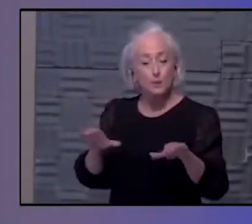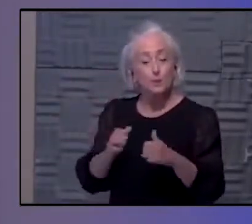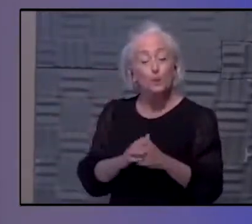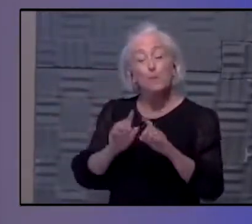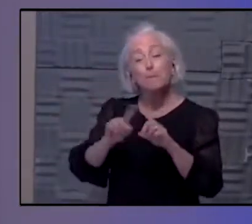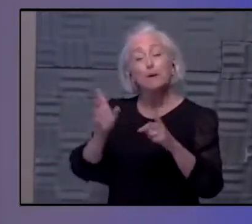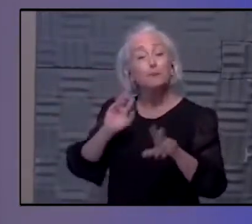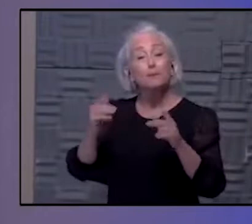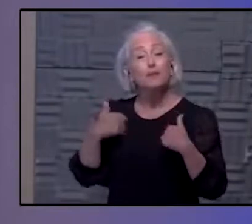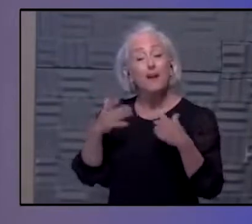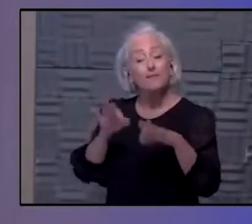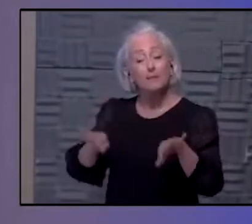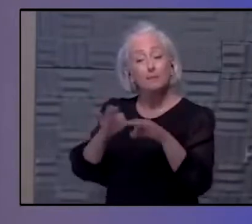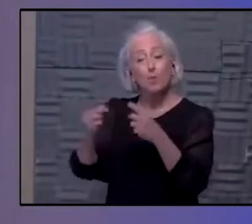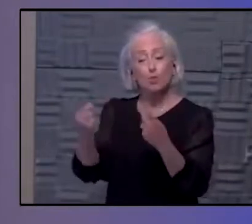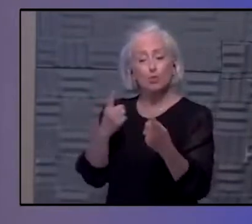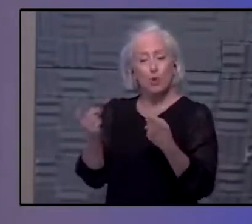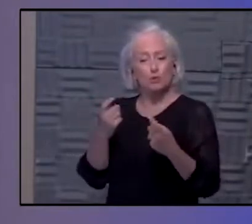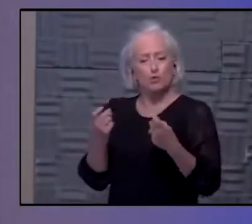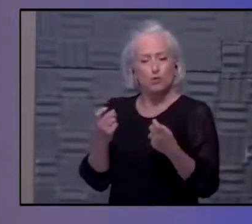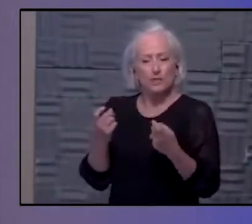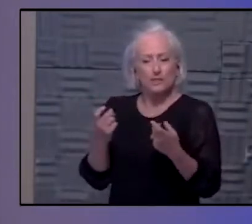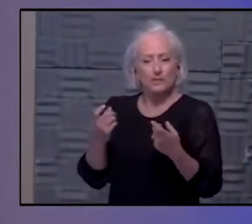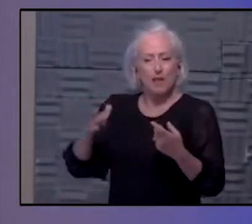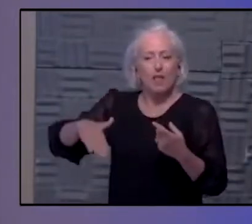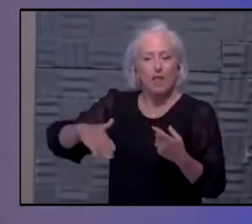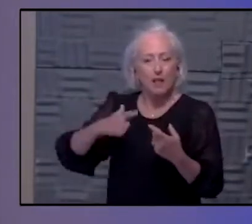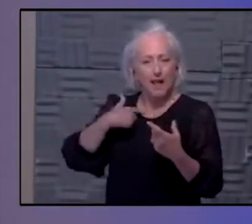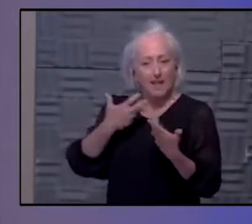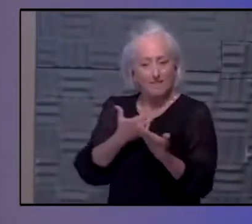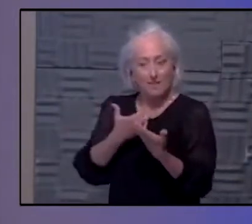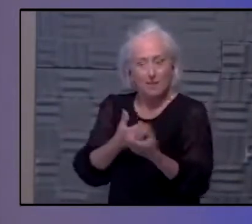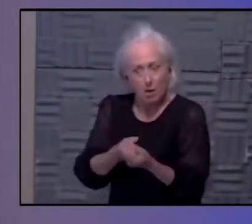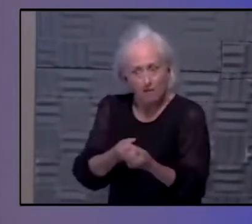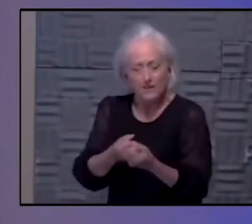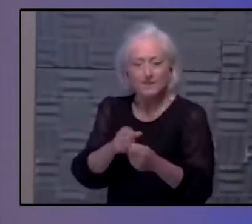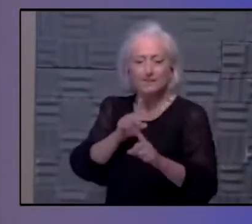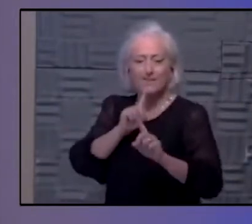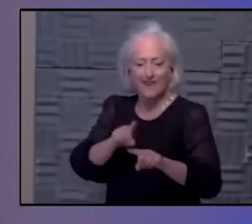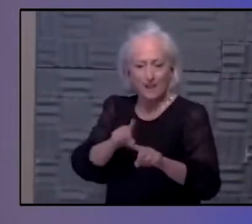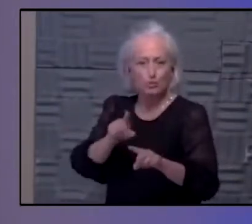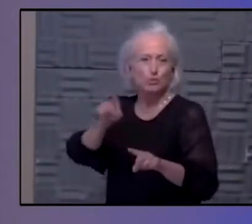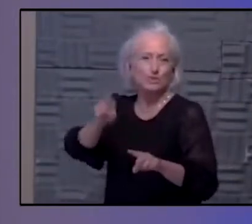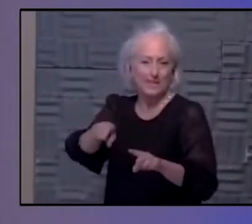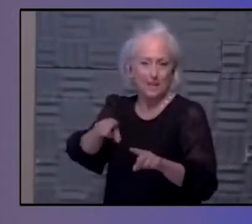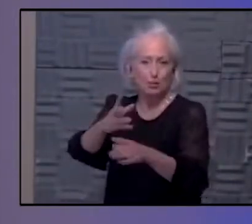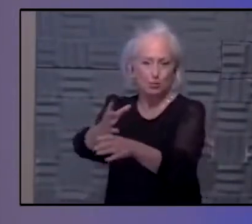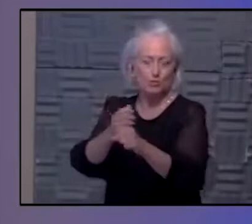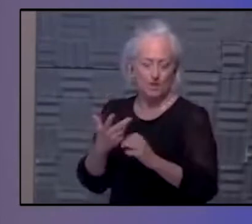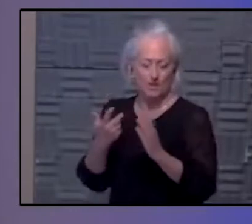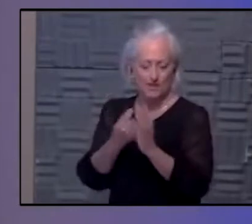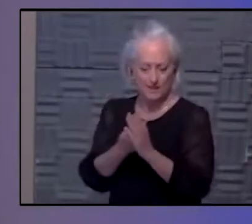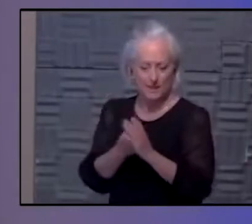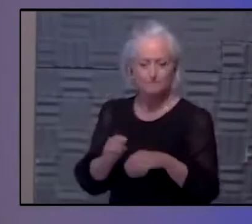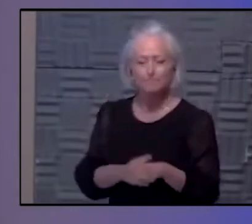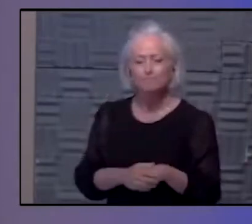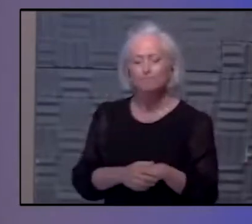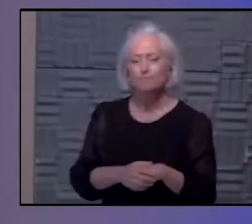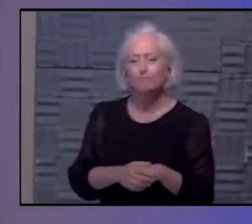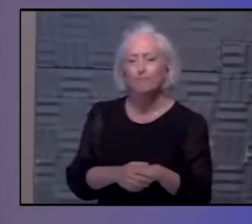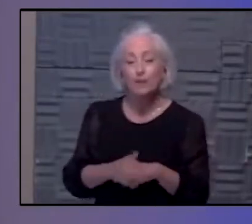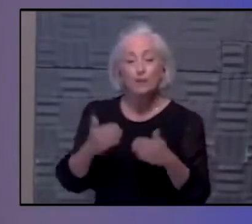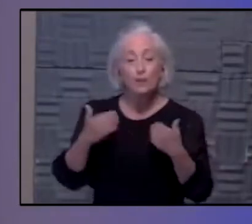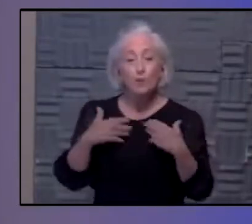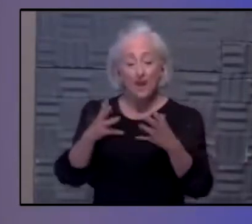important questions and it's that they still don't have the confidence in the answers that they need. That sometimes, despite our supply